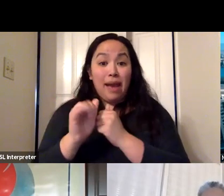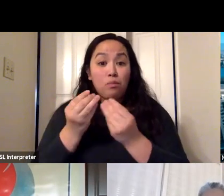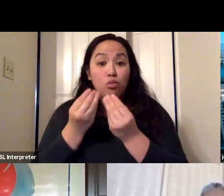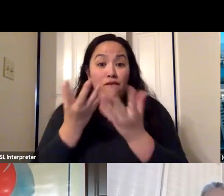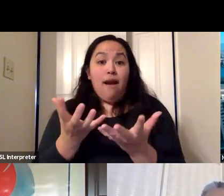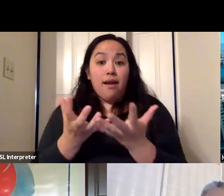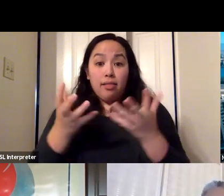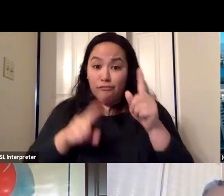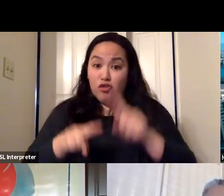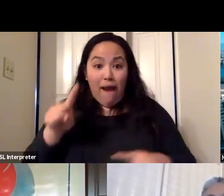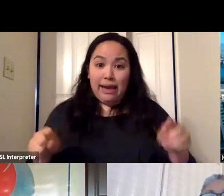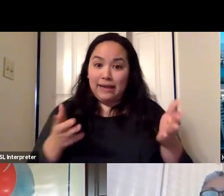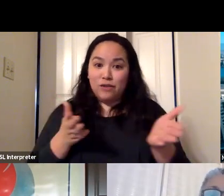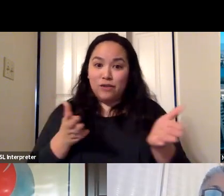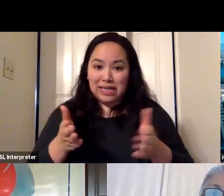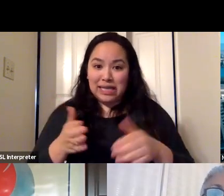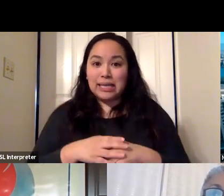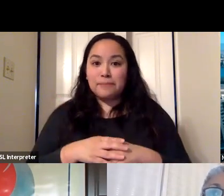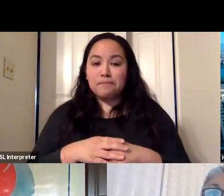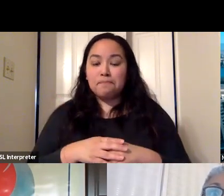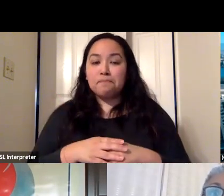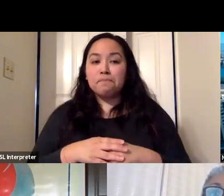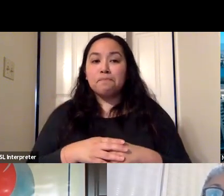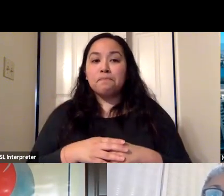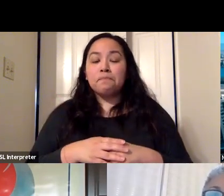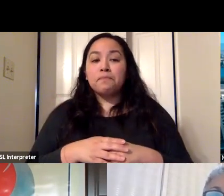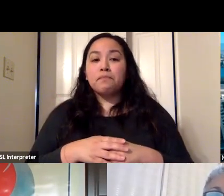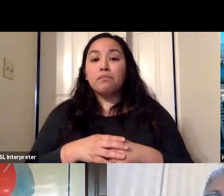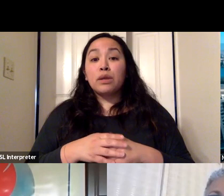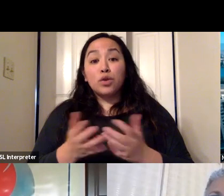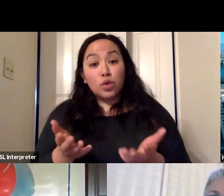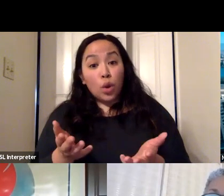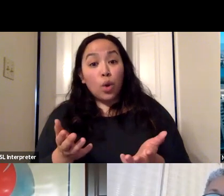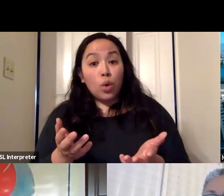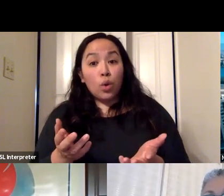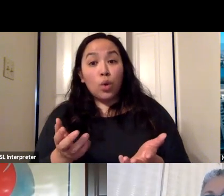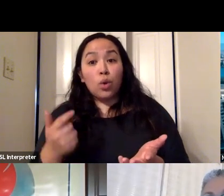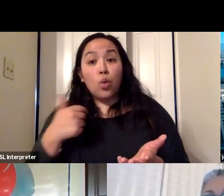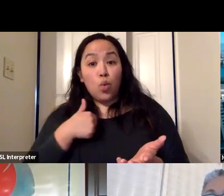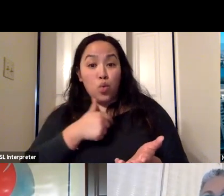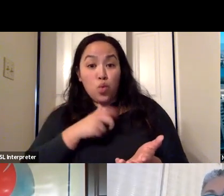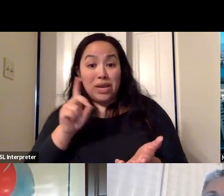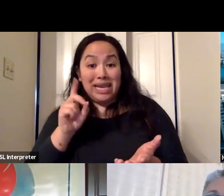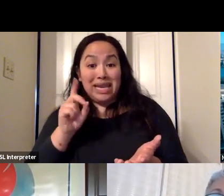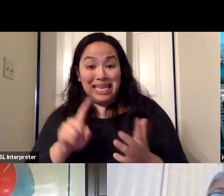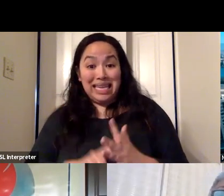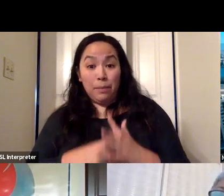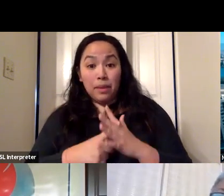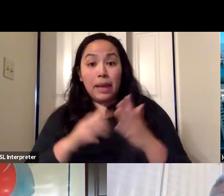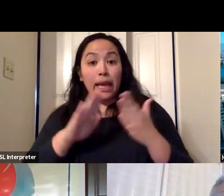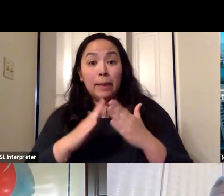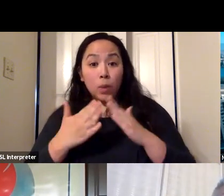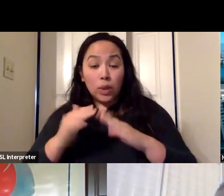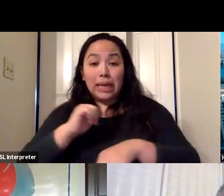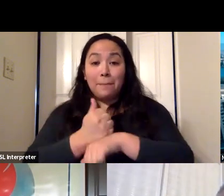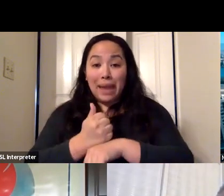of services in Alameda County. And so we implemented a community based case and